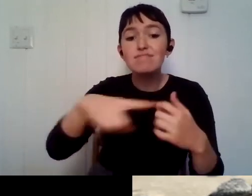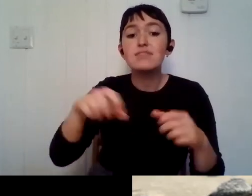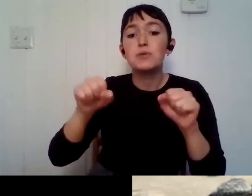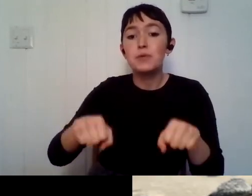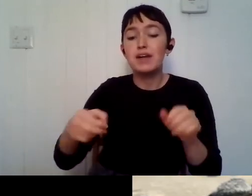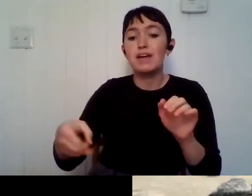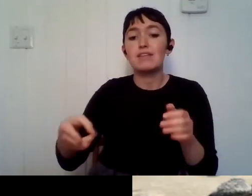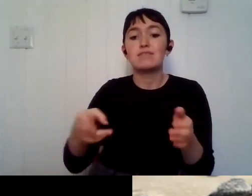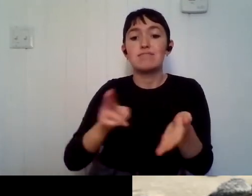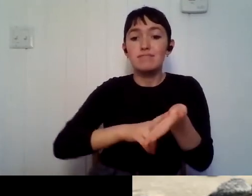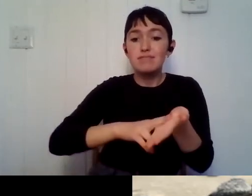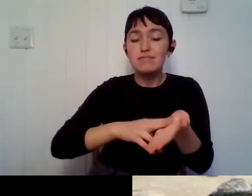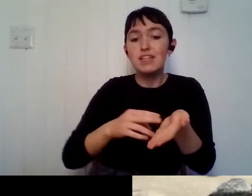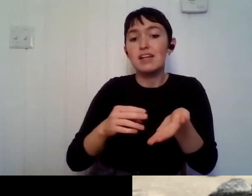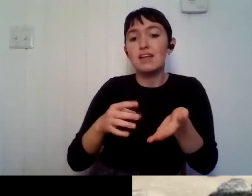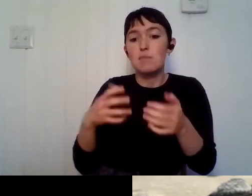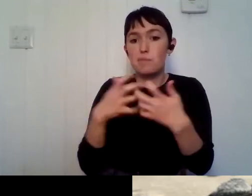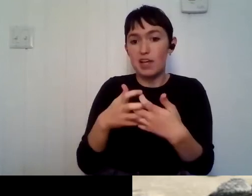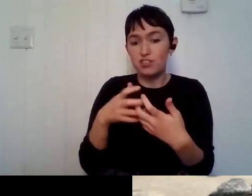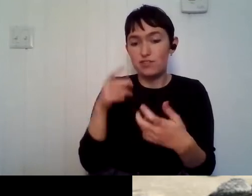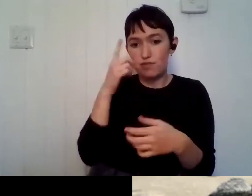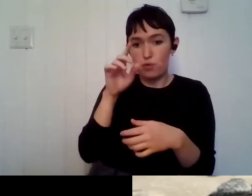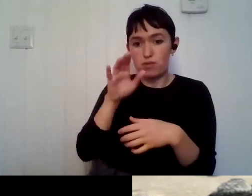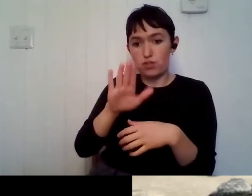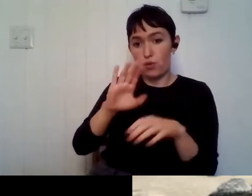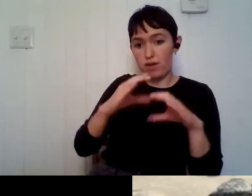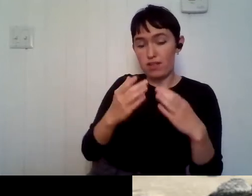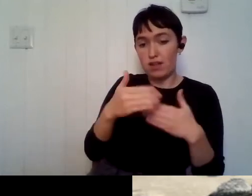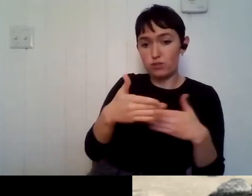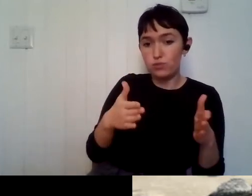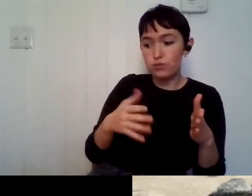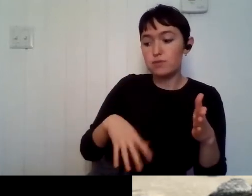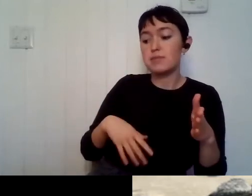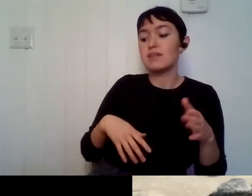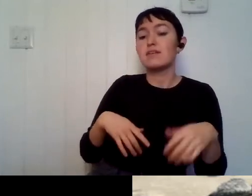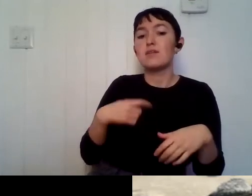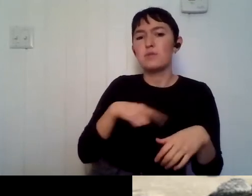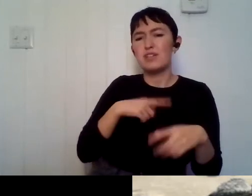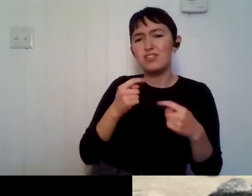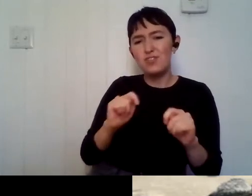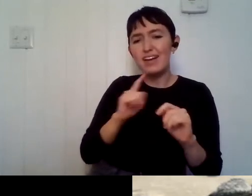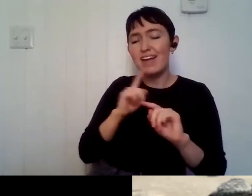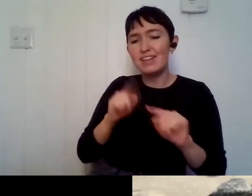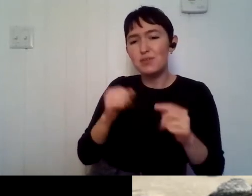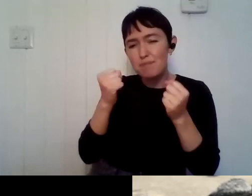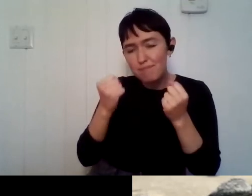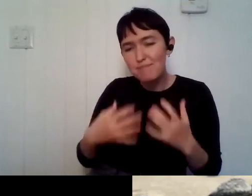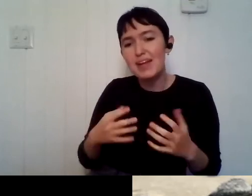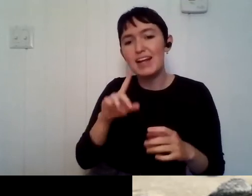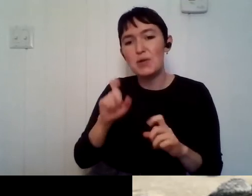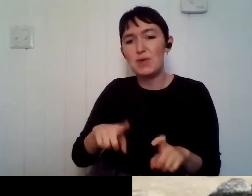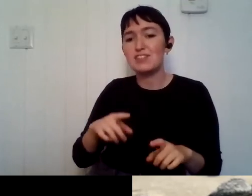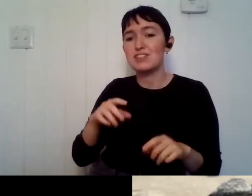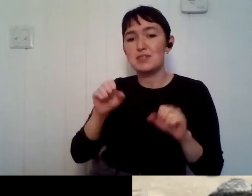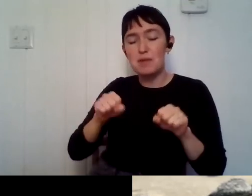to get matched with your own scientists for your classroom. If your question didn't get answered today, we tried to get through as many as we possibly could, but there were more than we could get to.